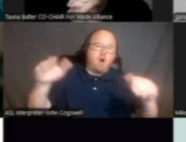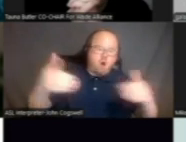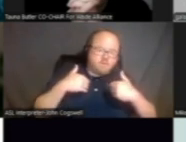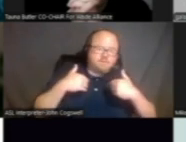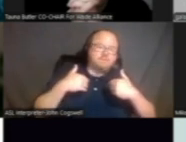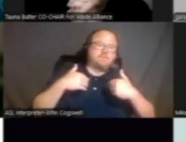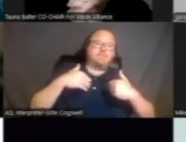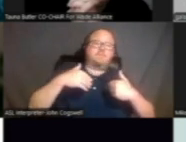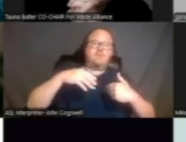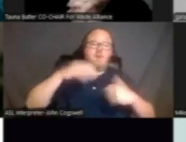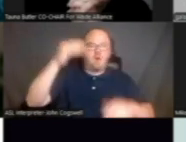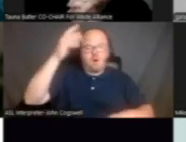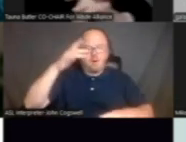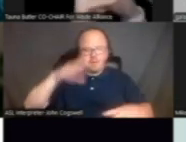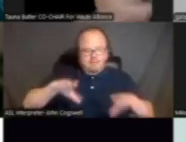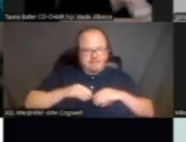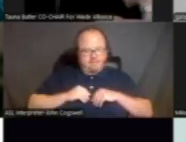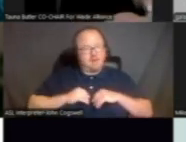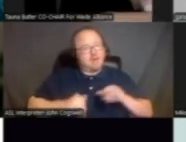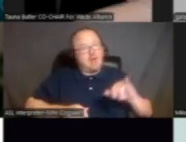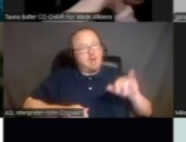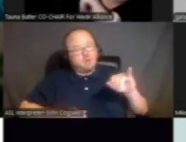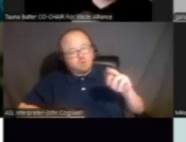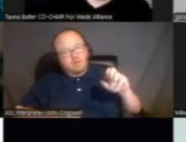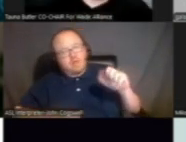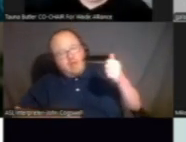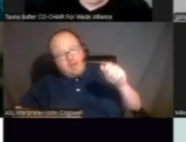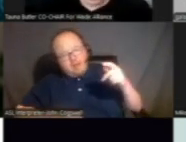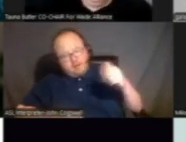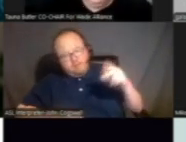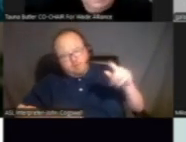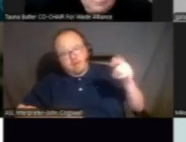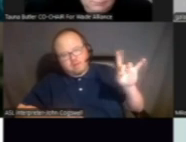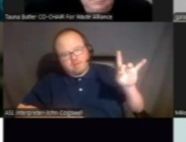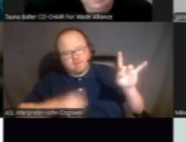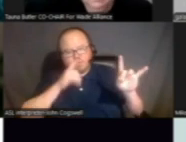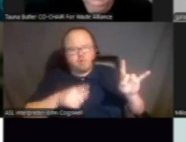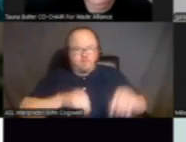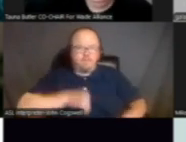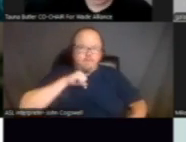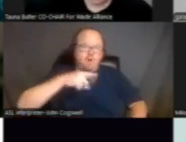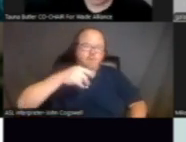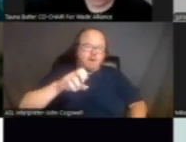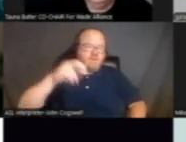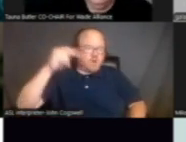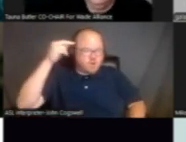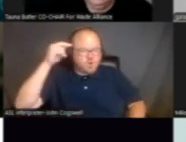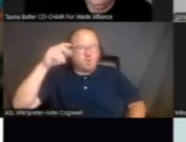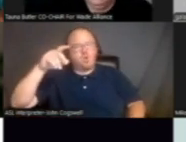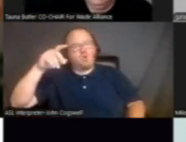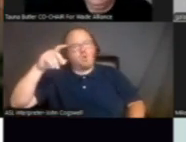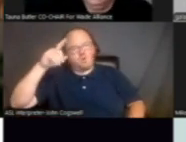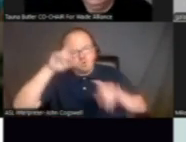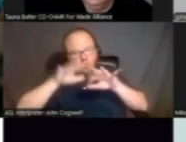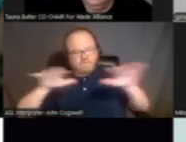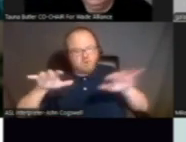Pride Day. And it recognizes the role of neurodivergence in bringing about positive